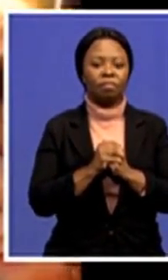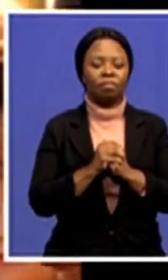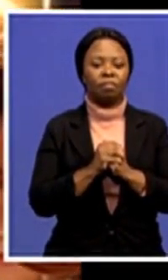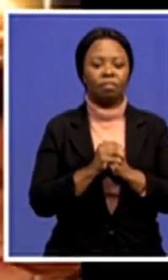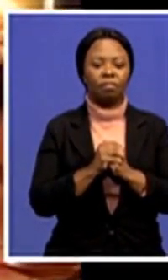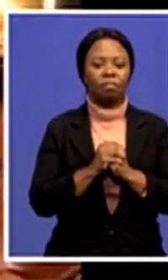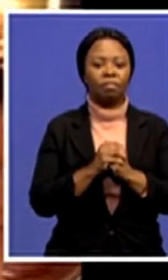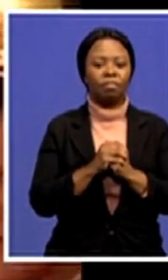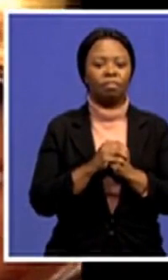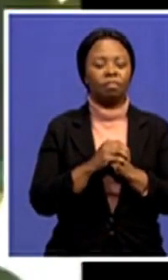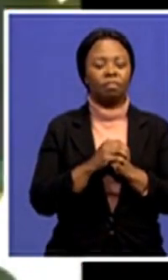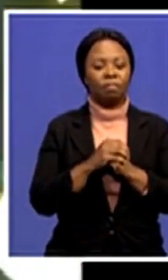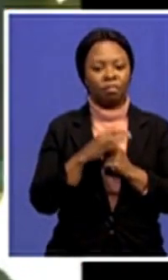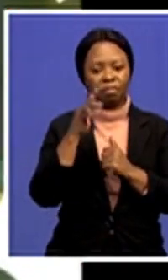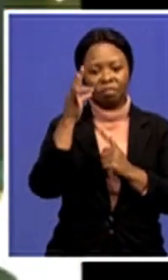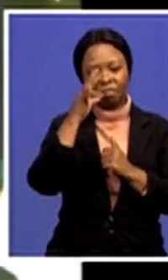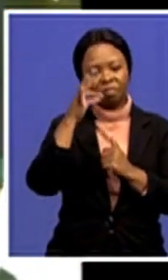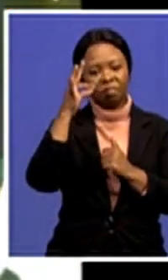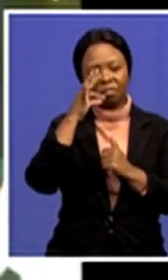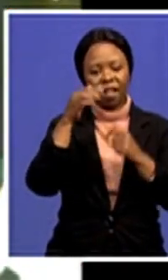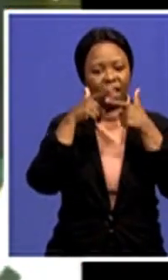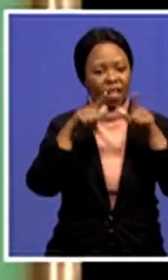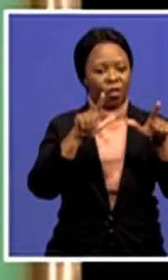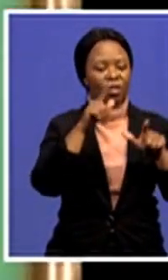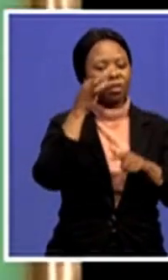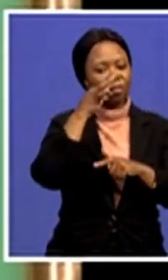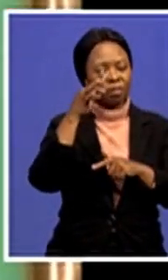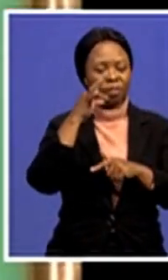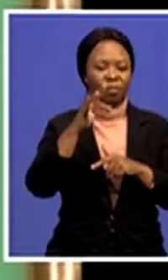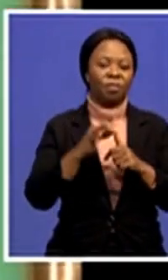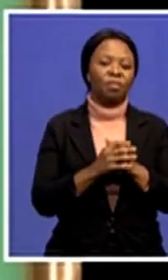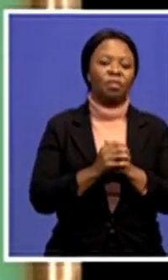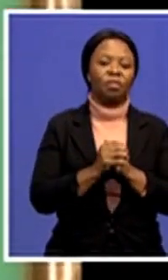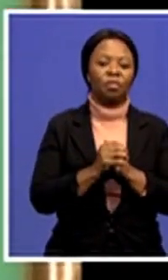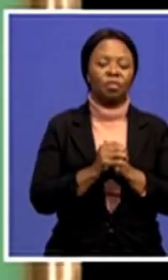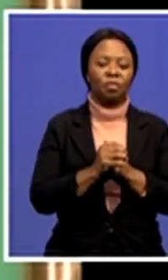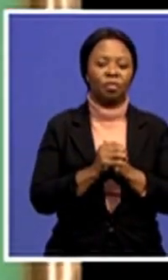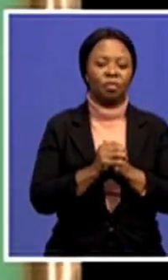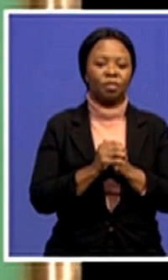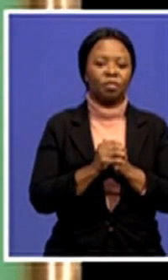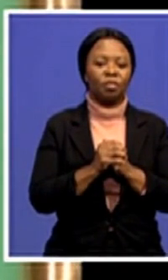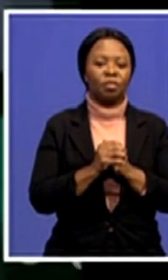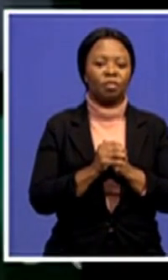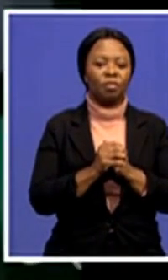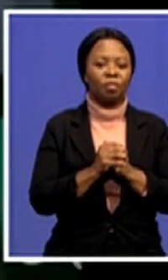.K.K.K.K.K.K.K.K